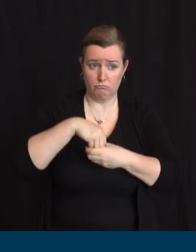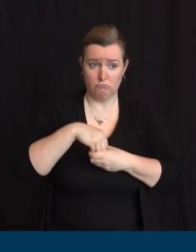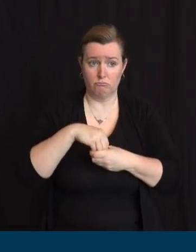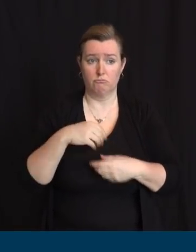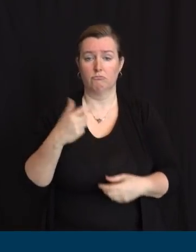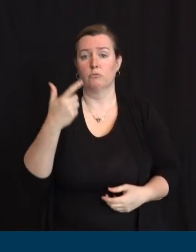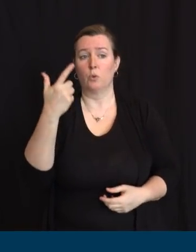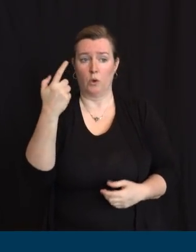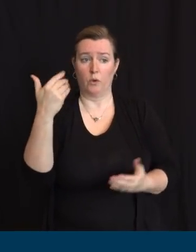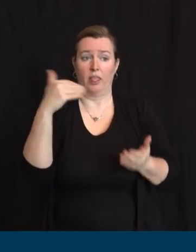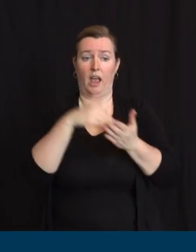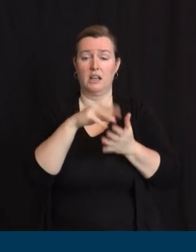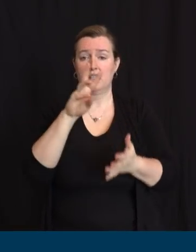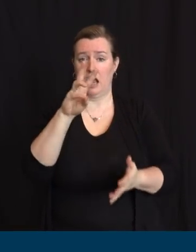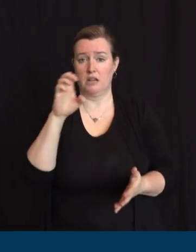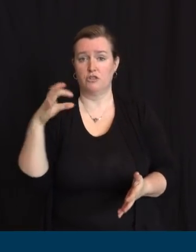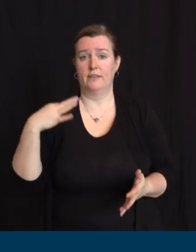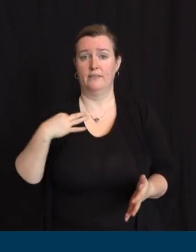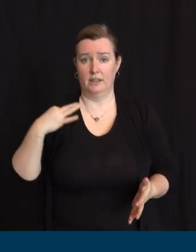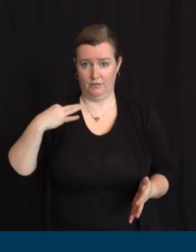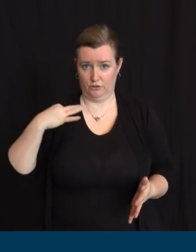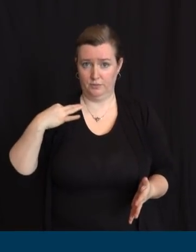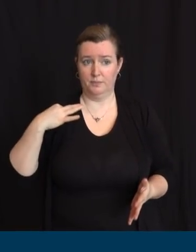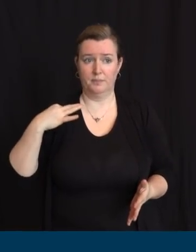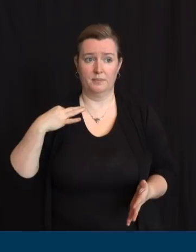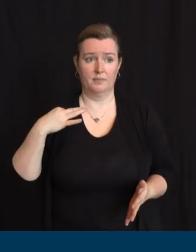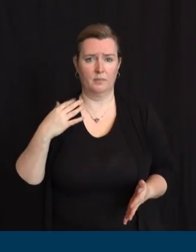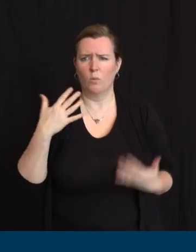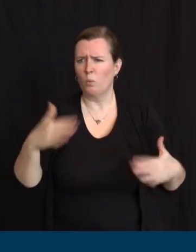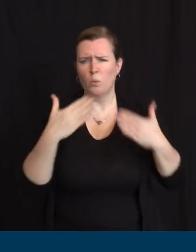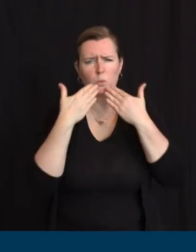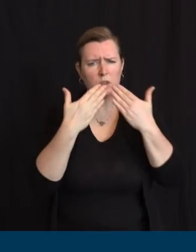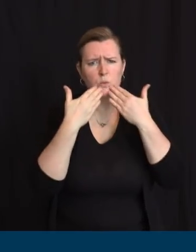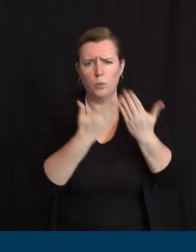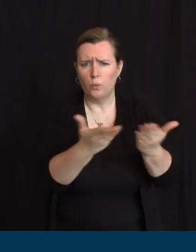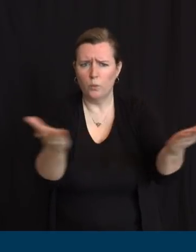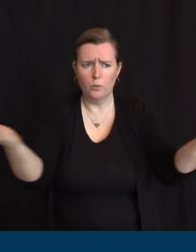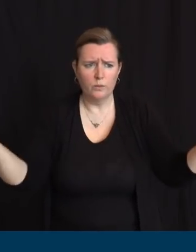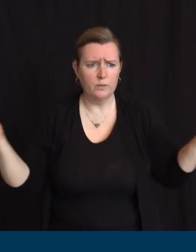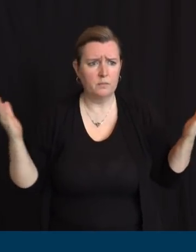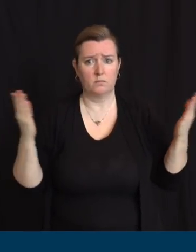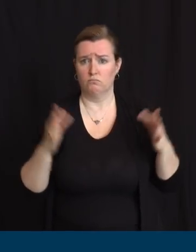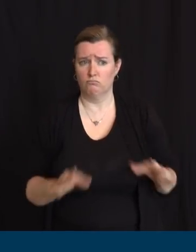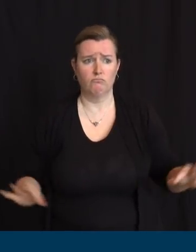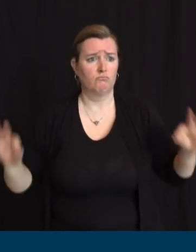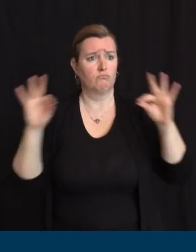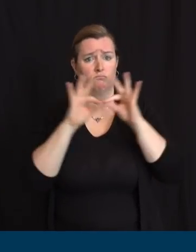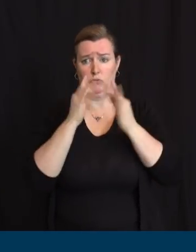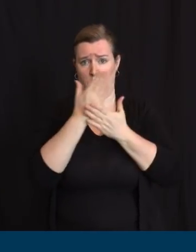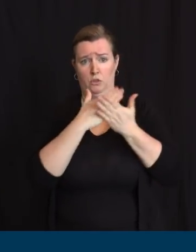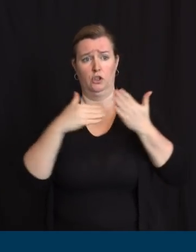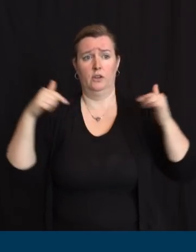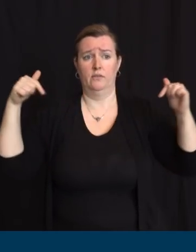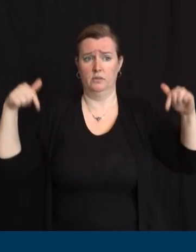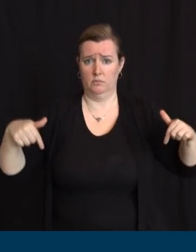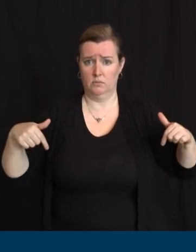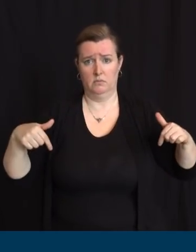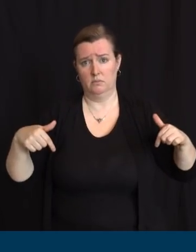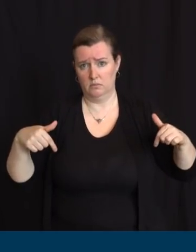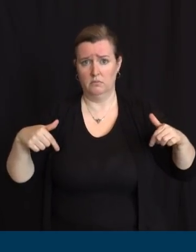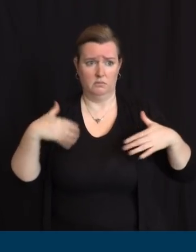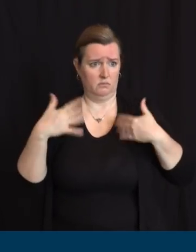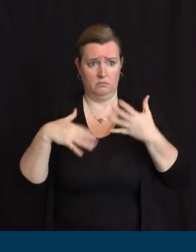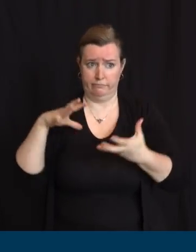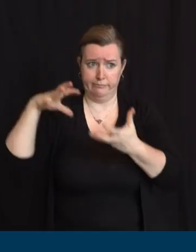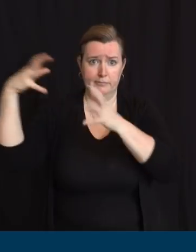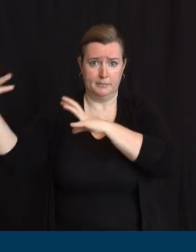crucial part of our team and we are honored to have you with us in this fight. And because of this, Judy and her